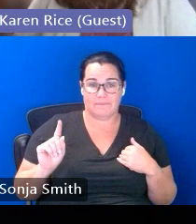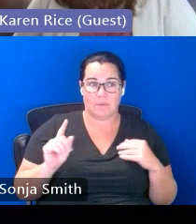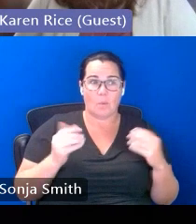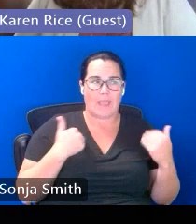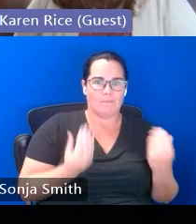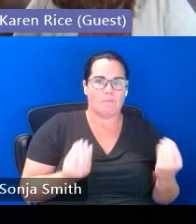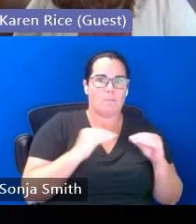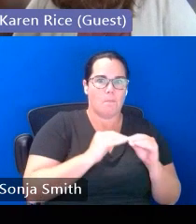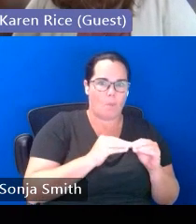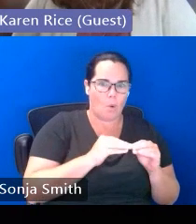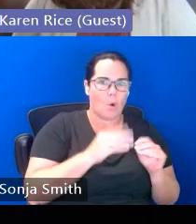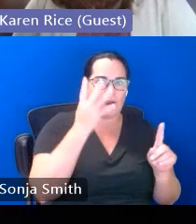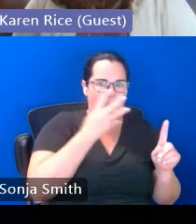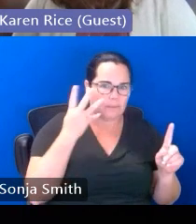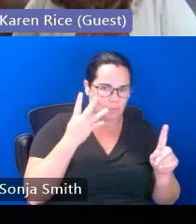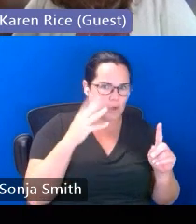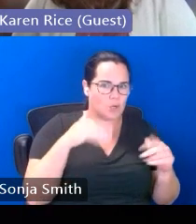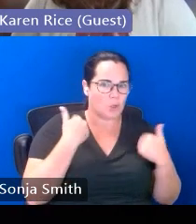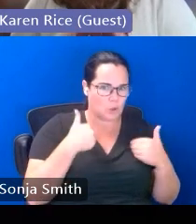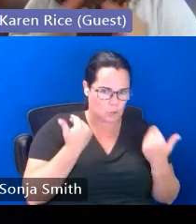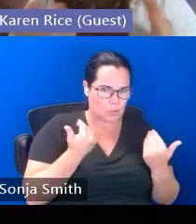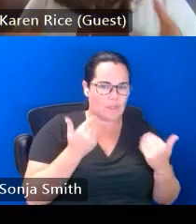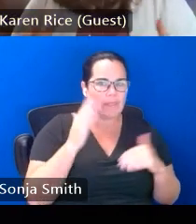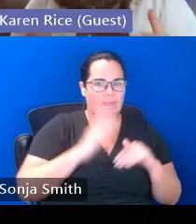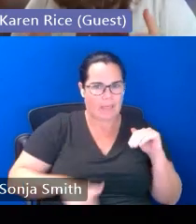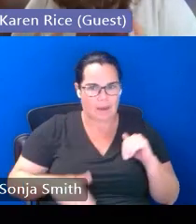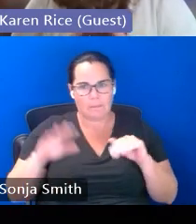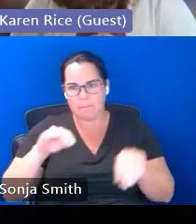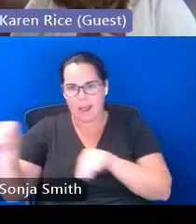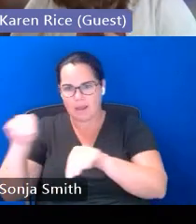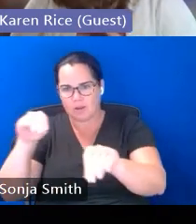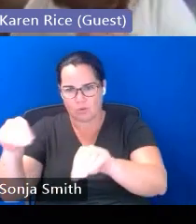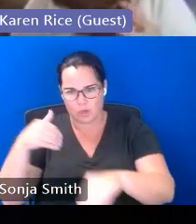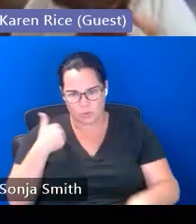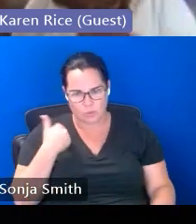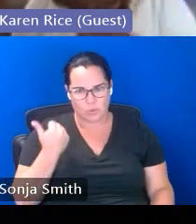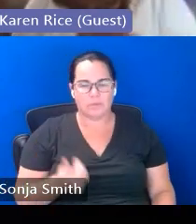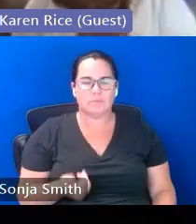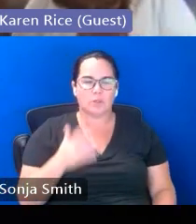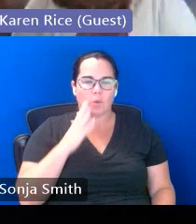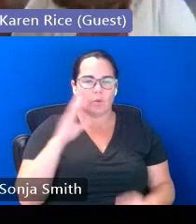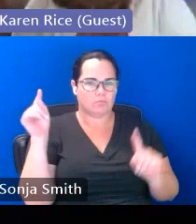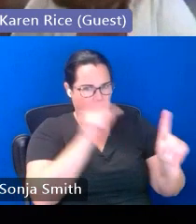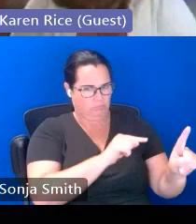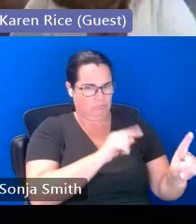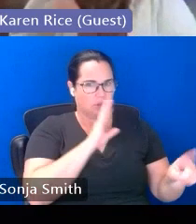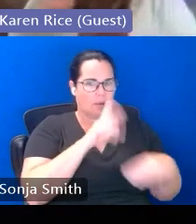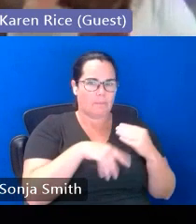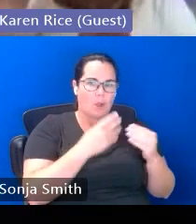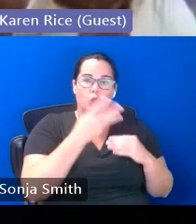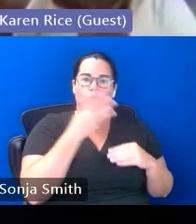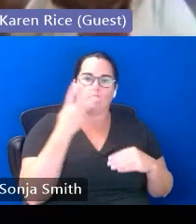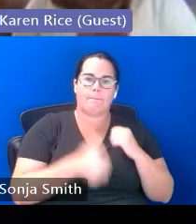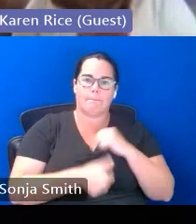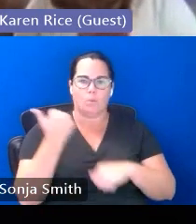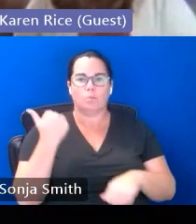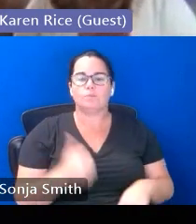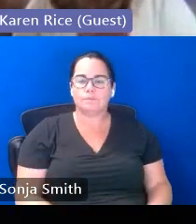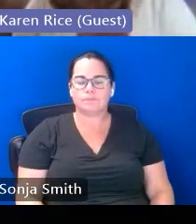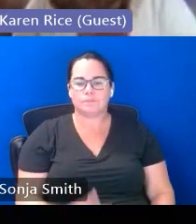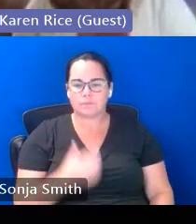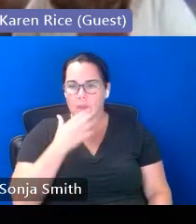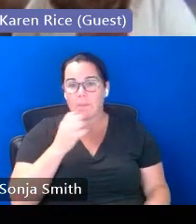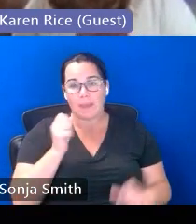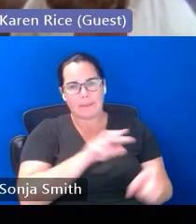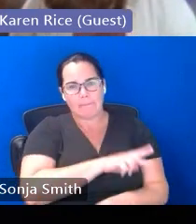than they do have migrant if that makes sense um so we'll focus a little bit more on just kind of talking about our immigrant children and youth but again these do apply to our